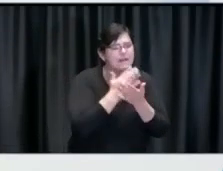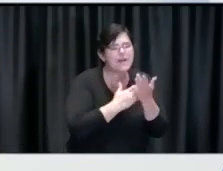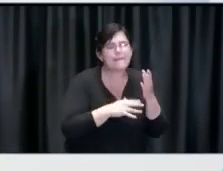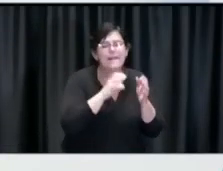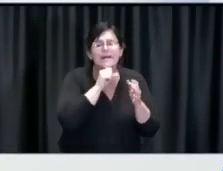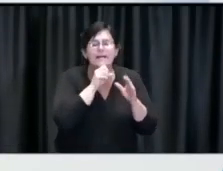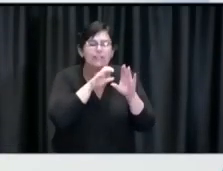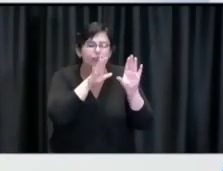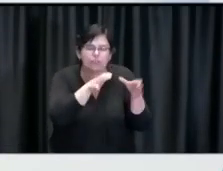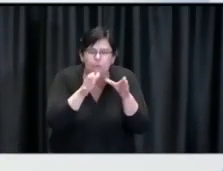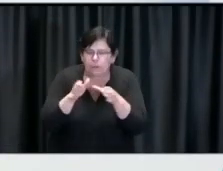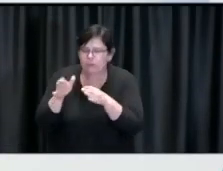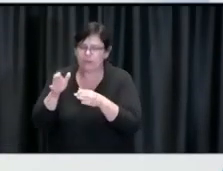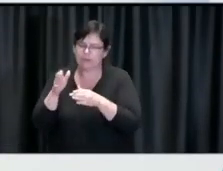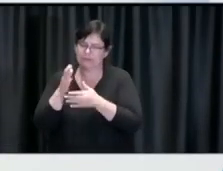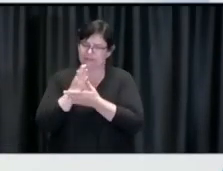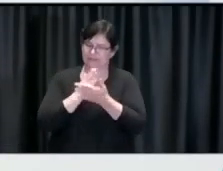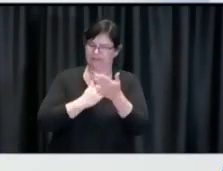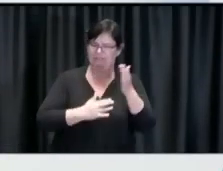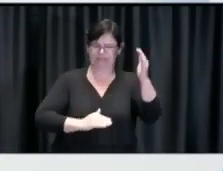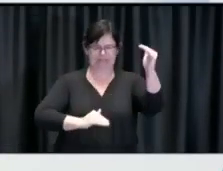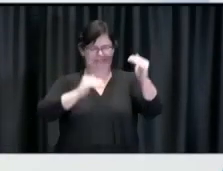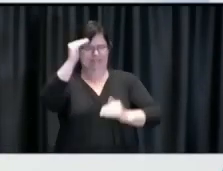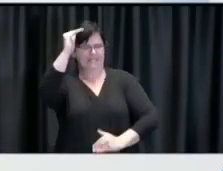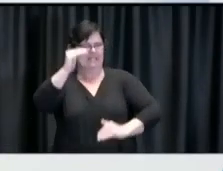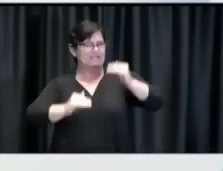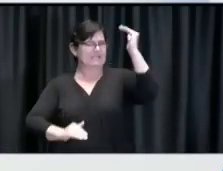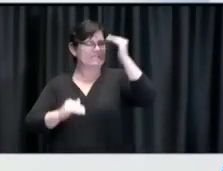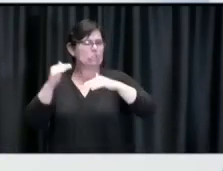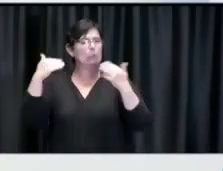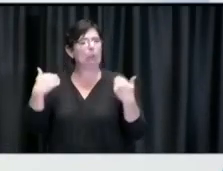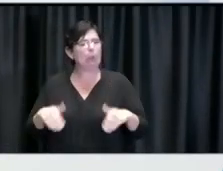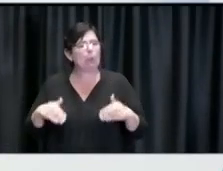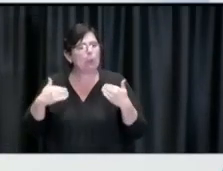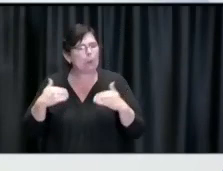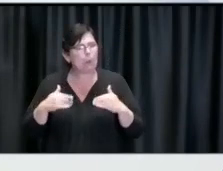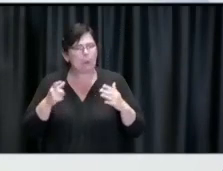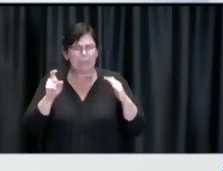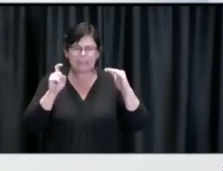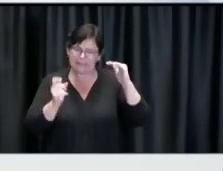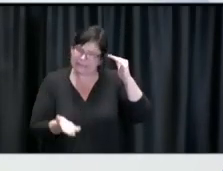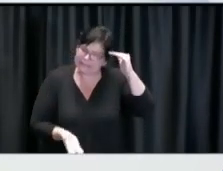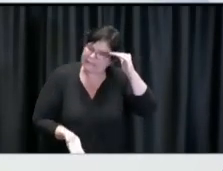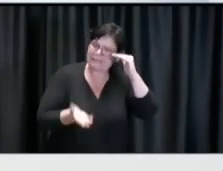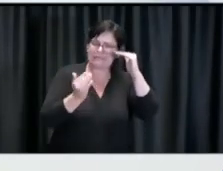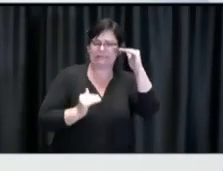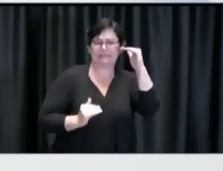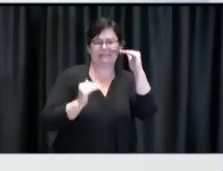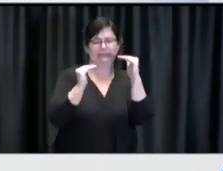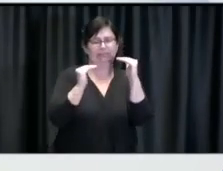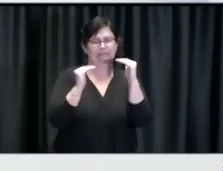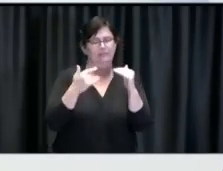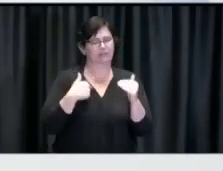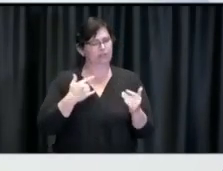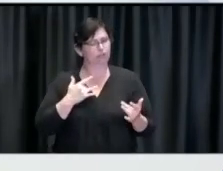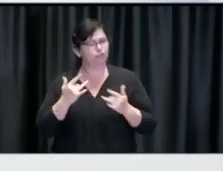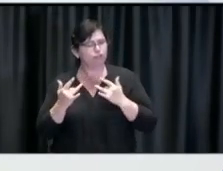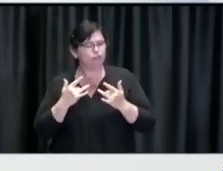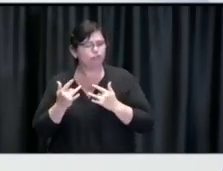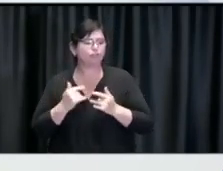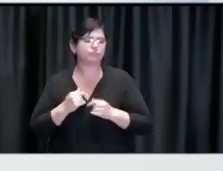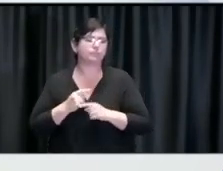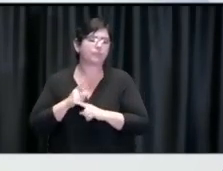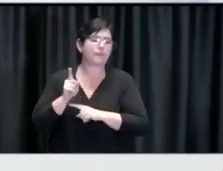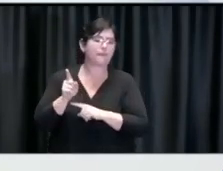in all of this. And it's a terrific thing to see and a terrific example to